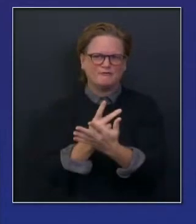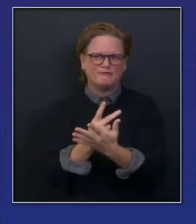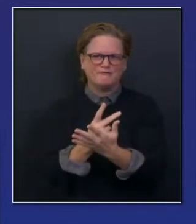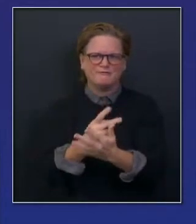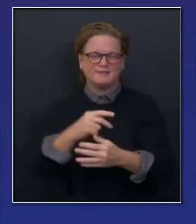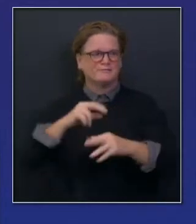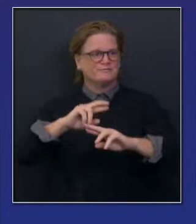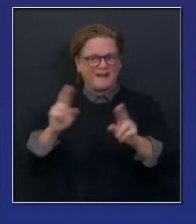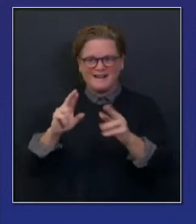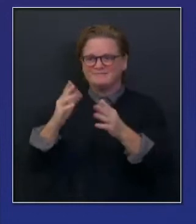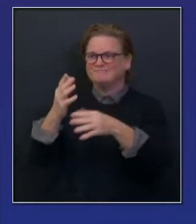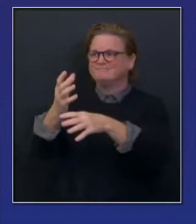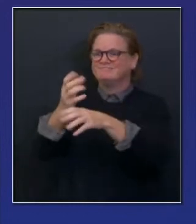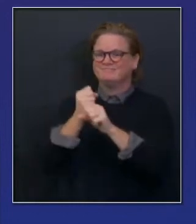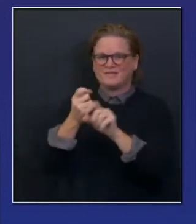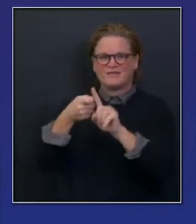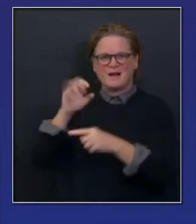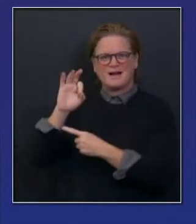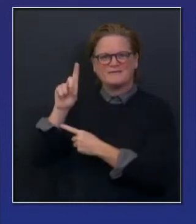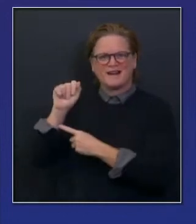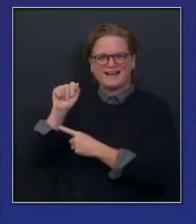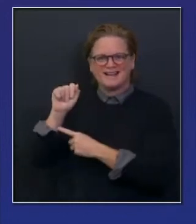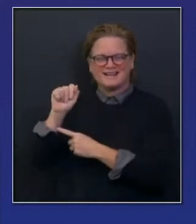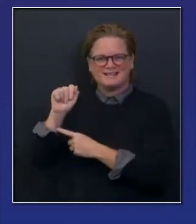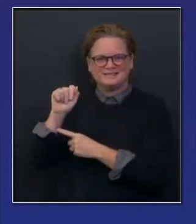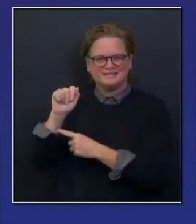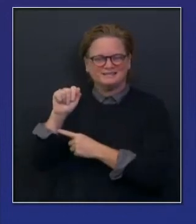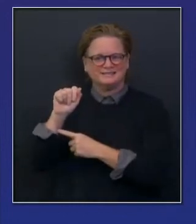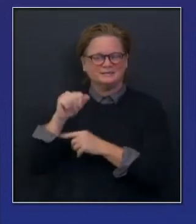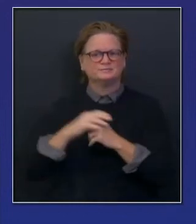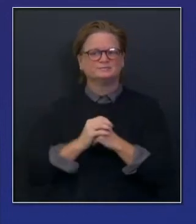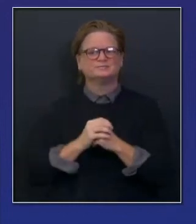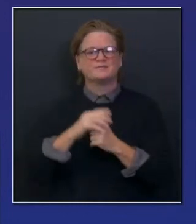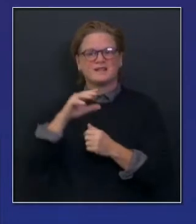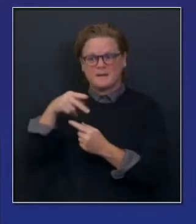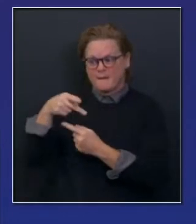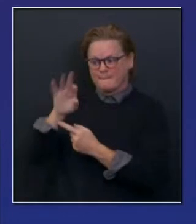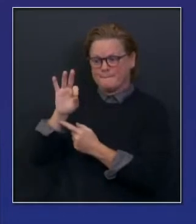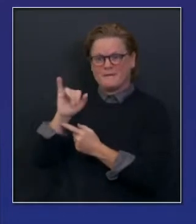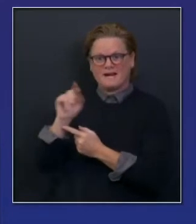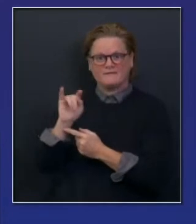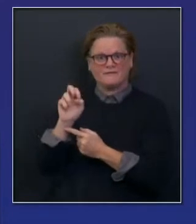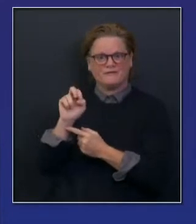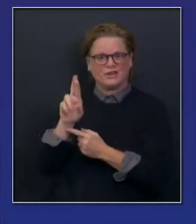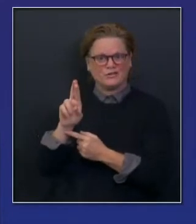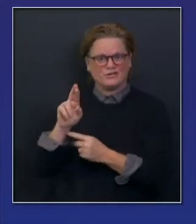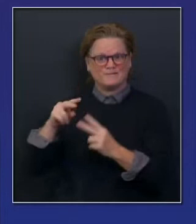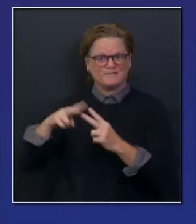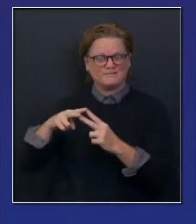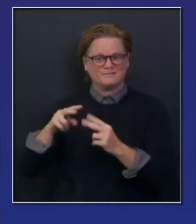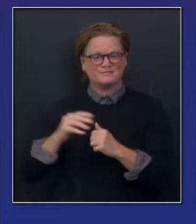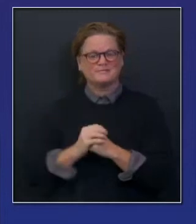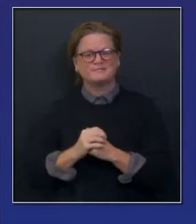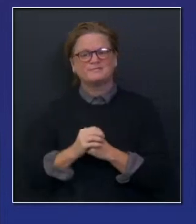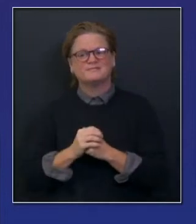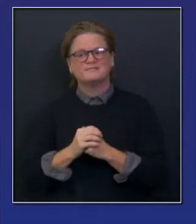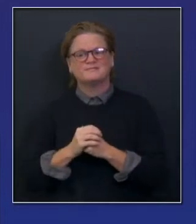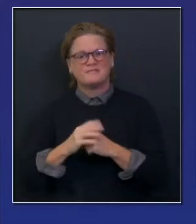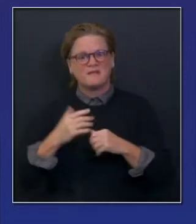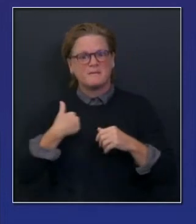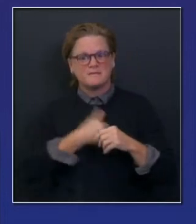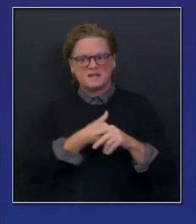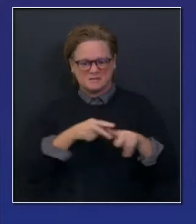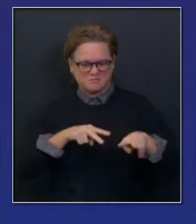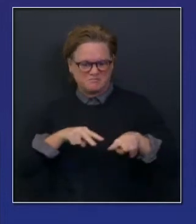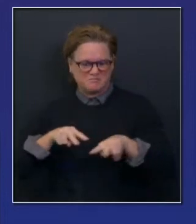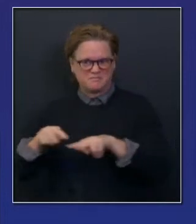the assertions that were made by Pfizer. That led to a series of events that ultimately allowed California